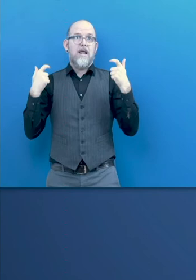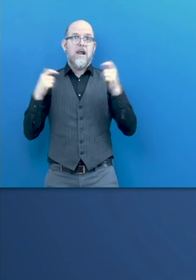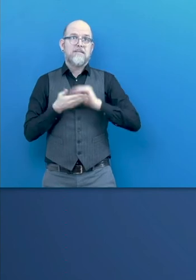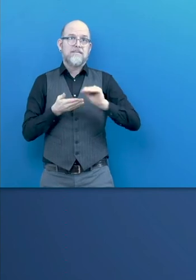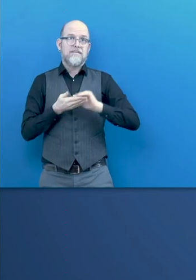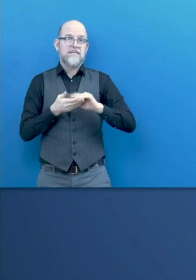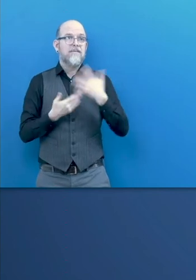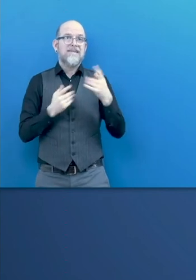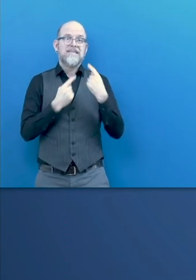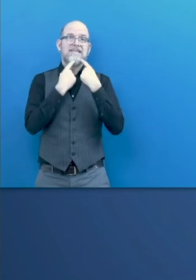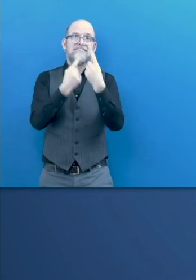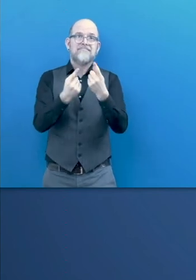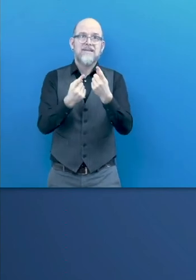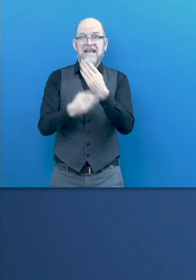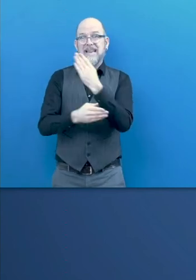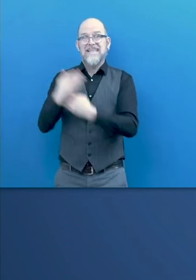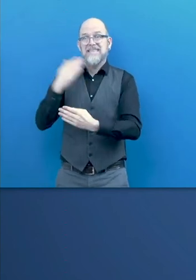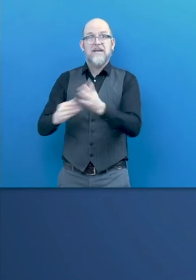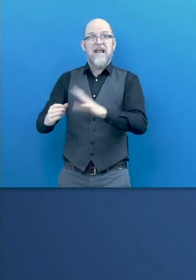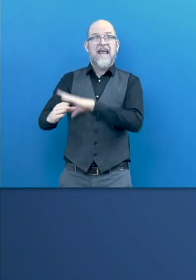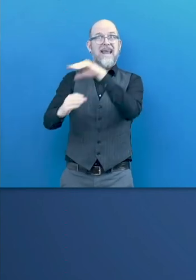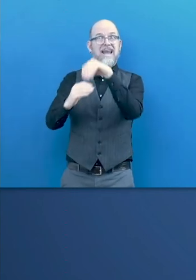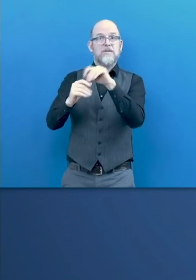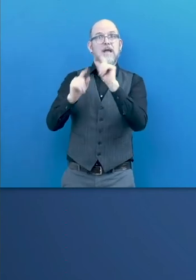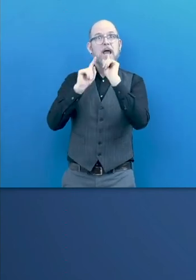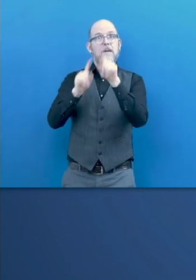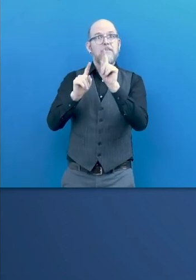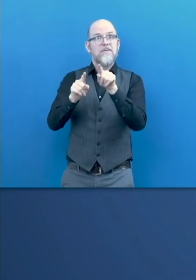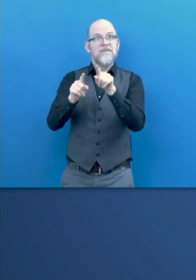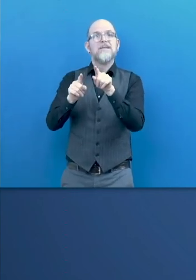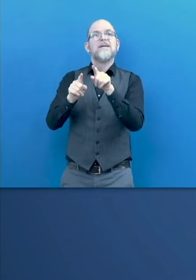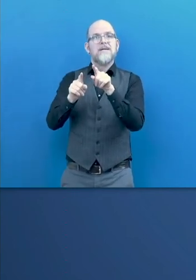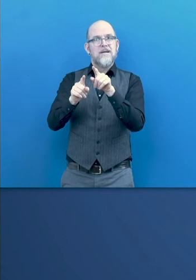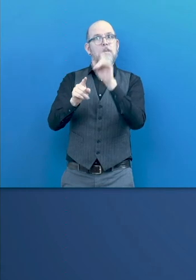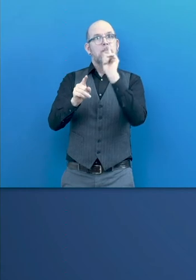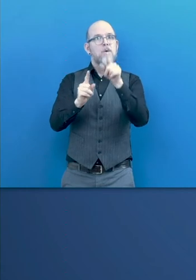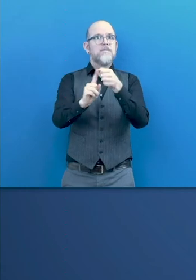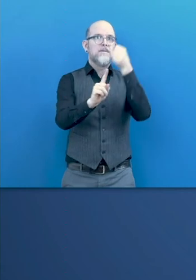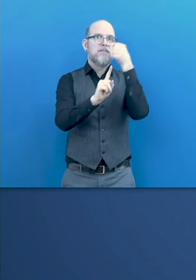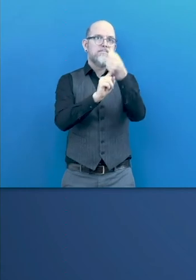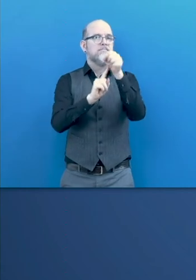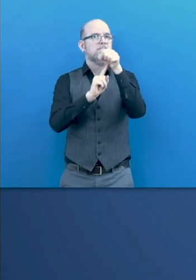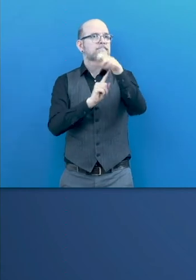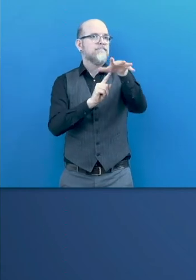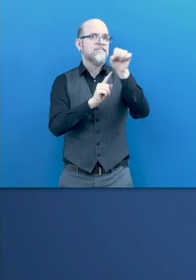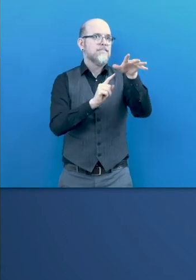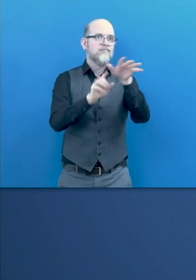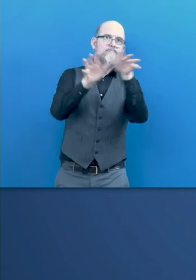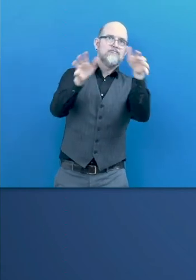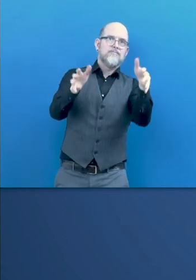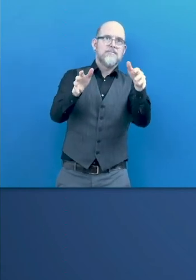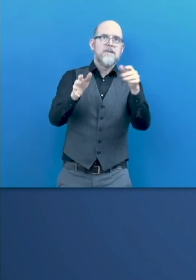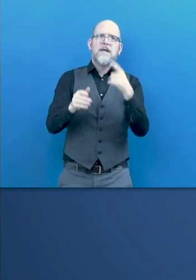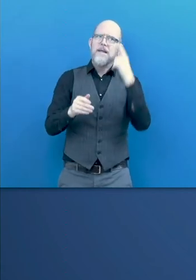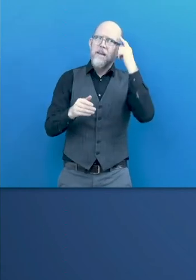disability inclusive response to the socioeconomic impact of the COVID-19 pandemic and beyond is a better